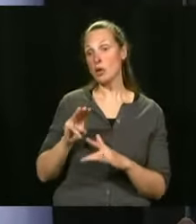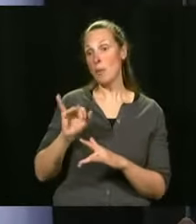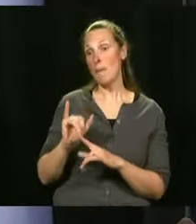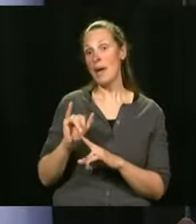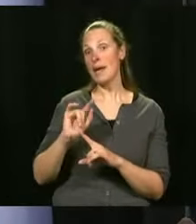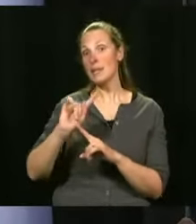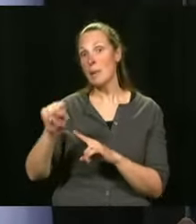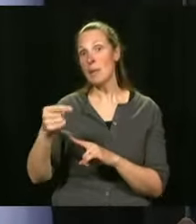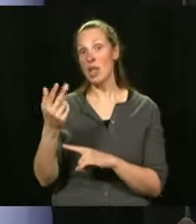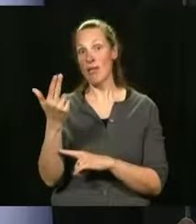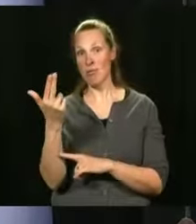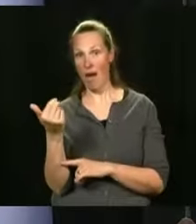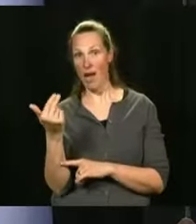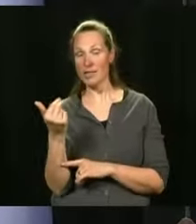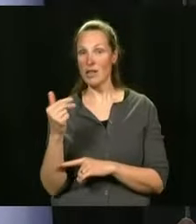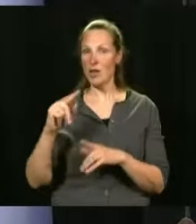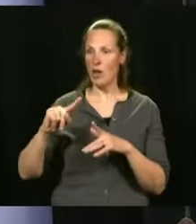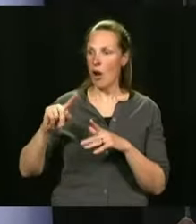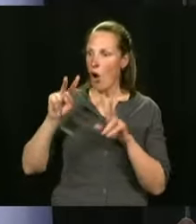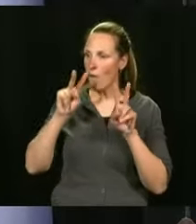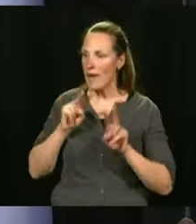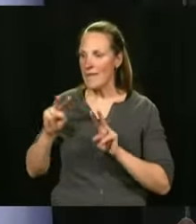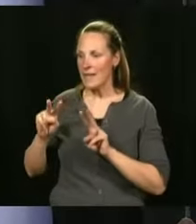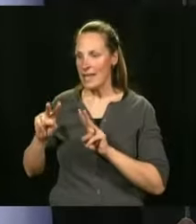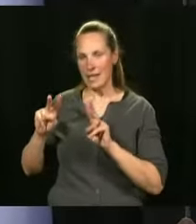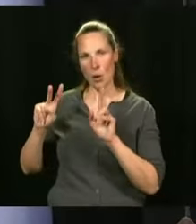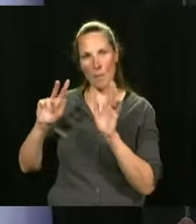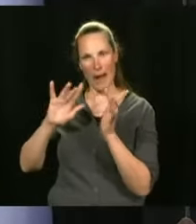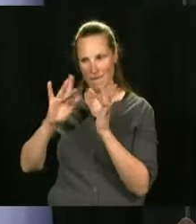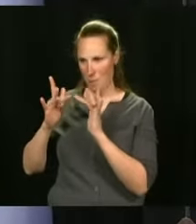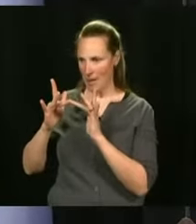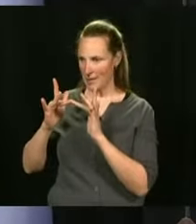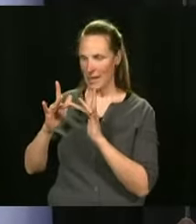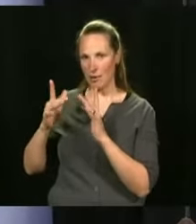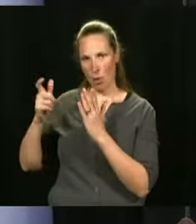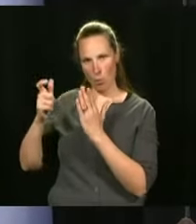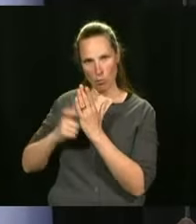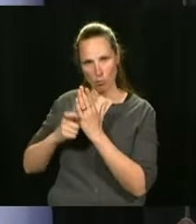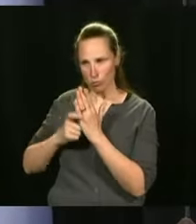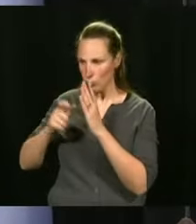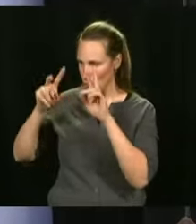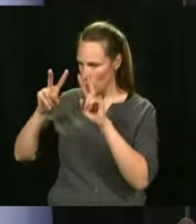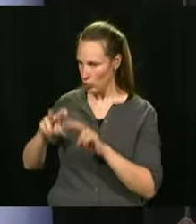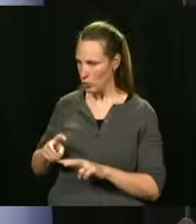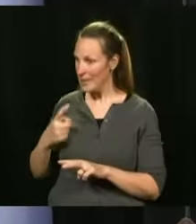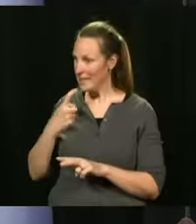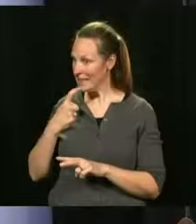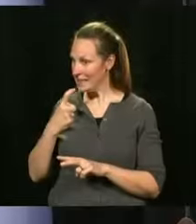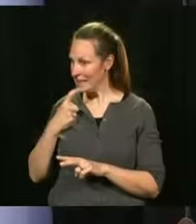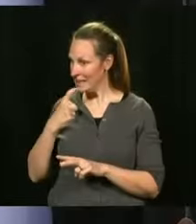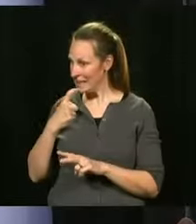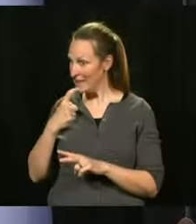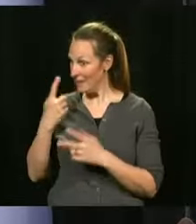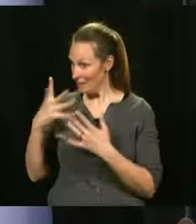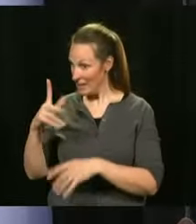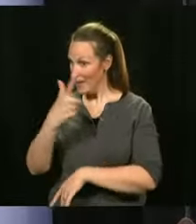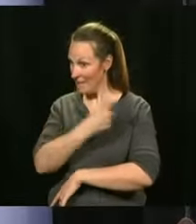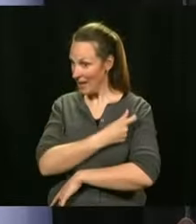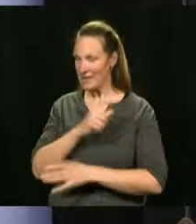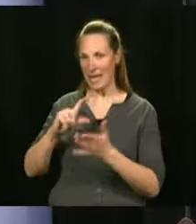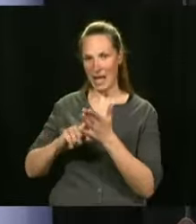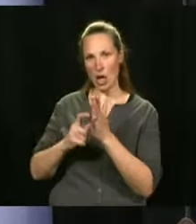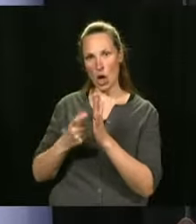And those who have already been vaccinated will receive their code. So that's the good news. It's retroactive. Yes, it's retroactive.